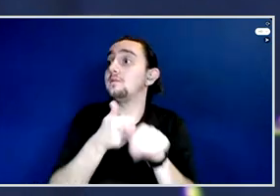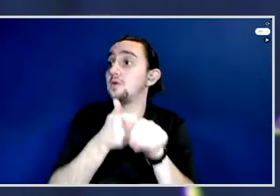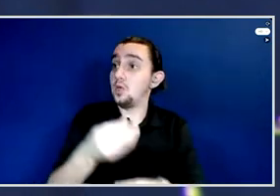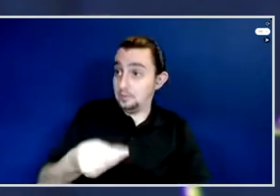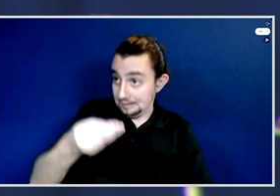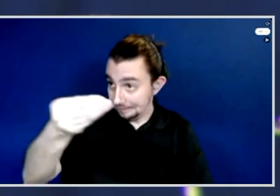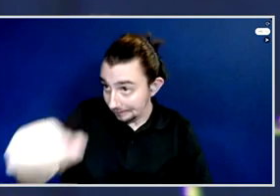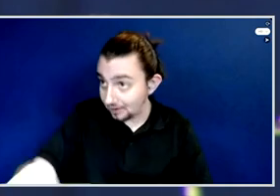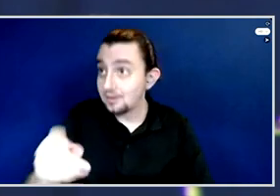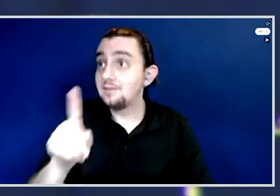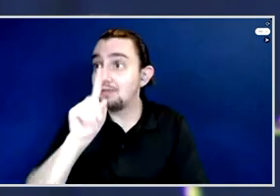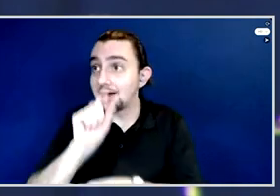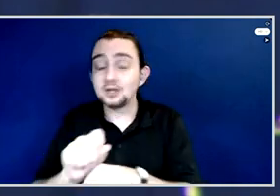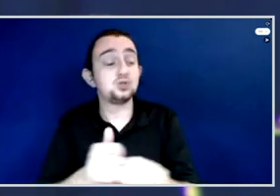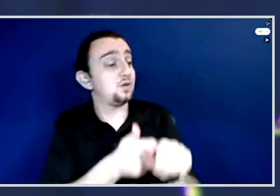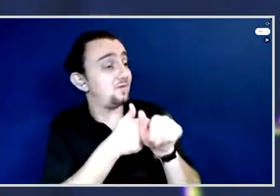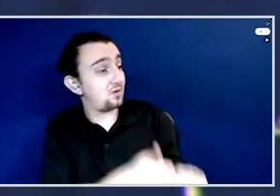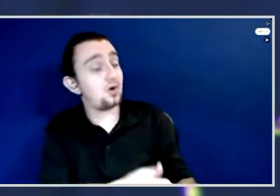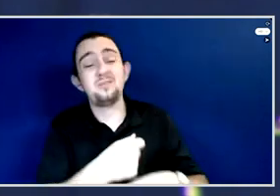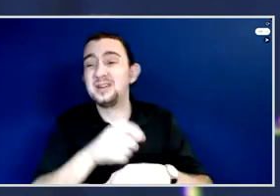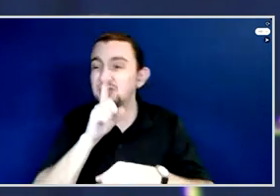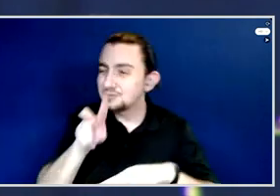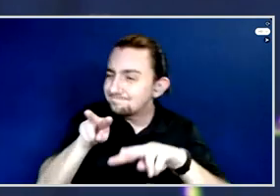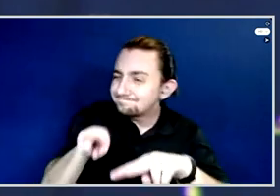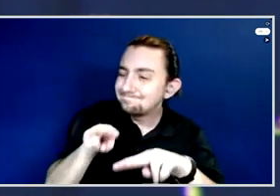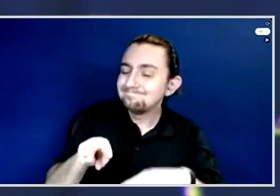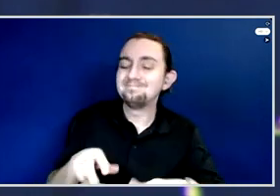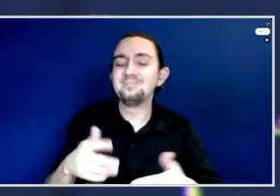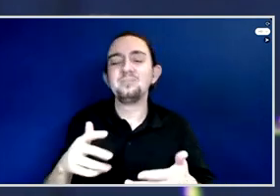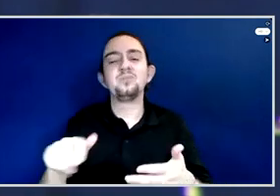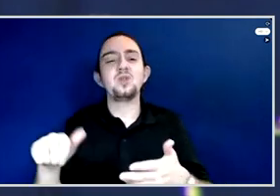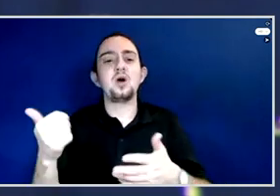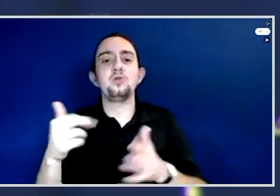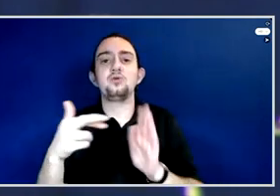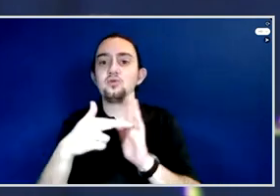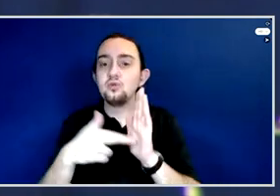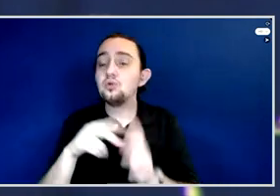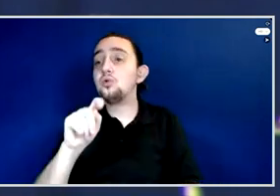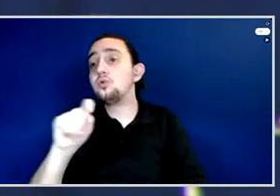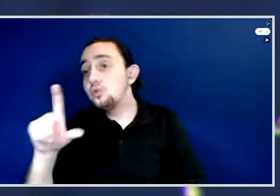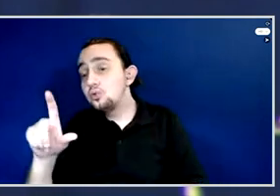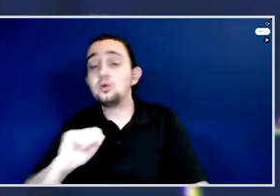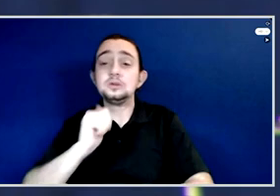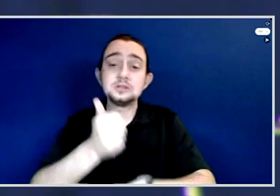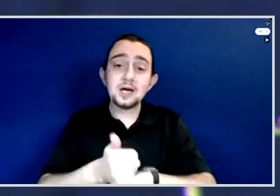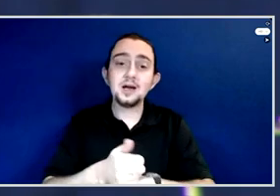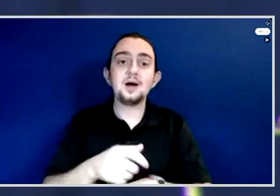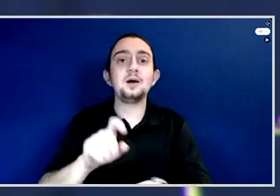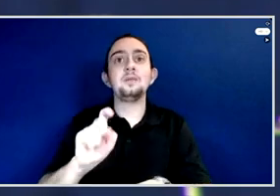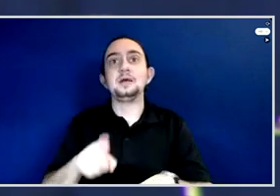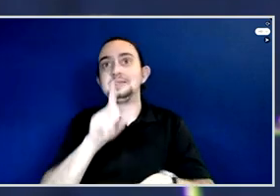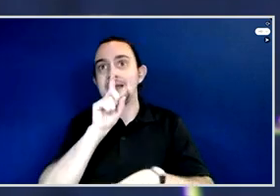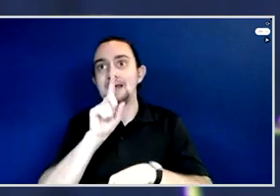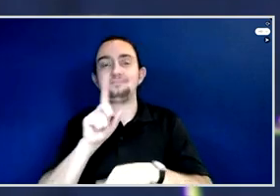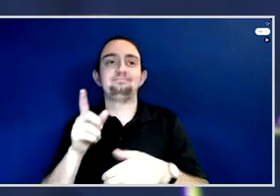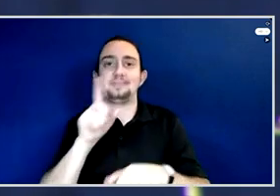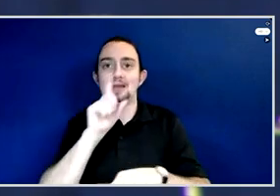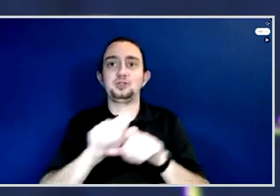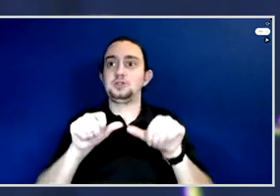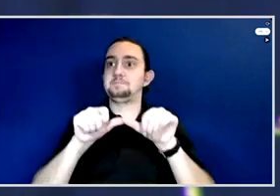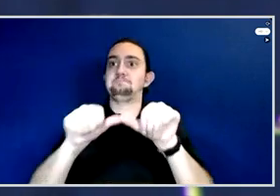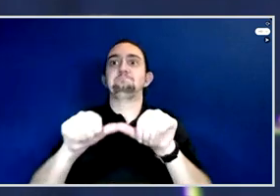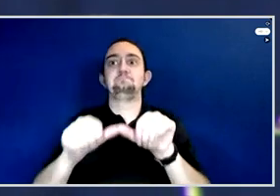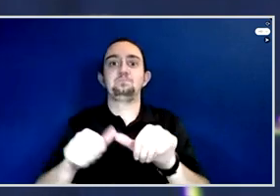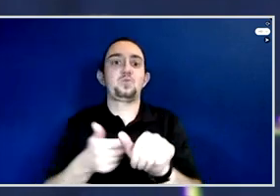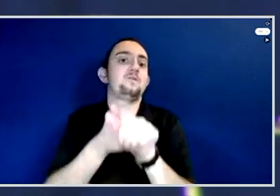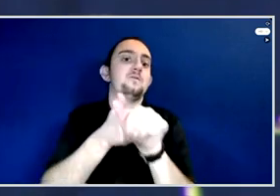put in place, they are also being implemented. It could be constitutions, it could be acts and statutes